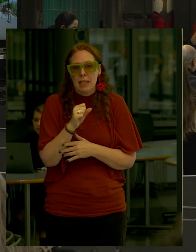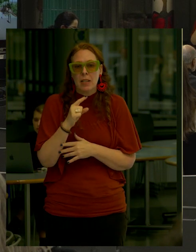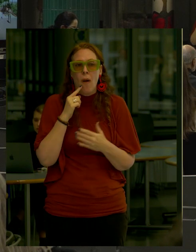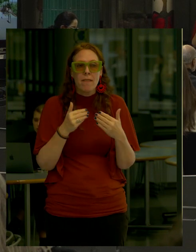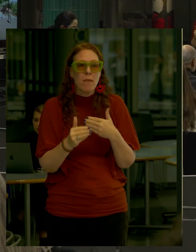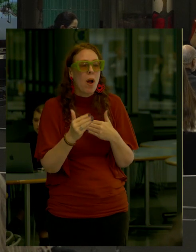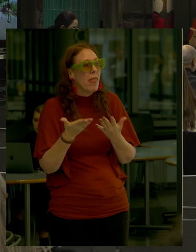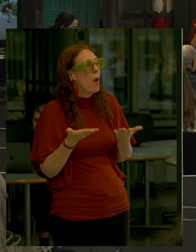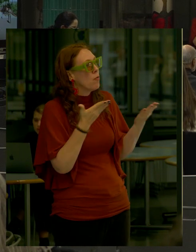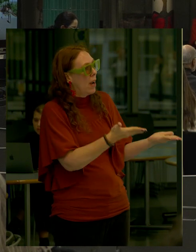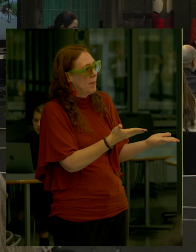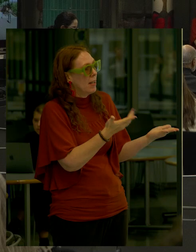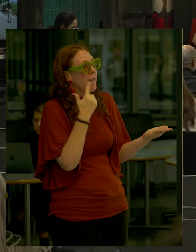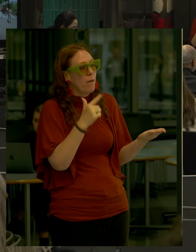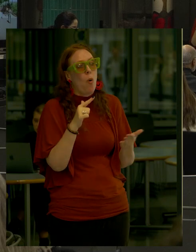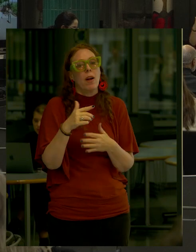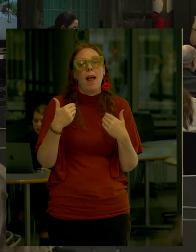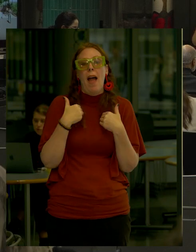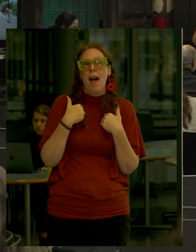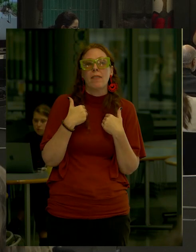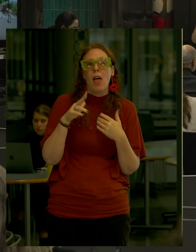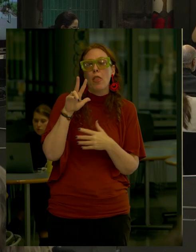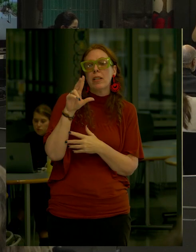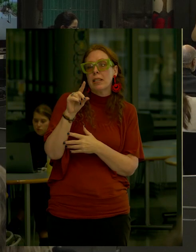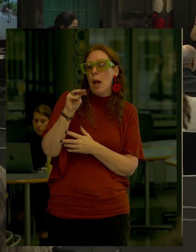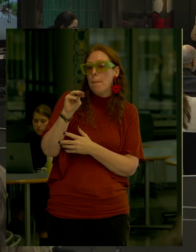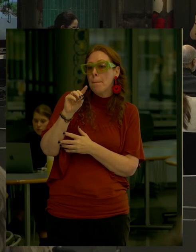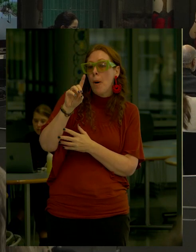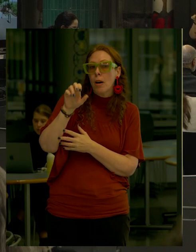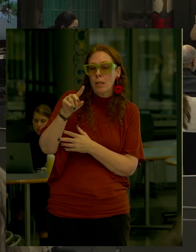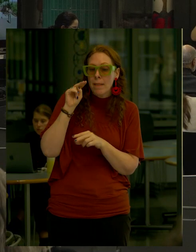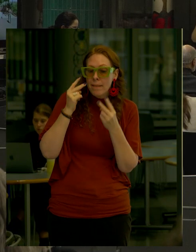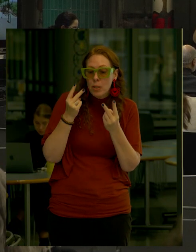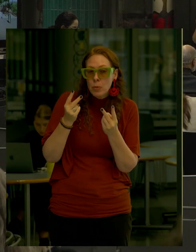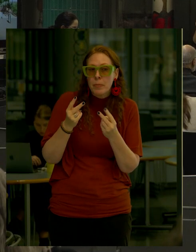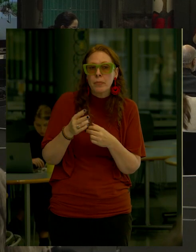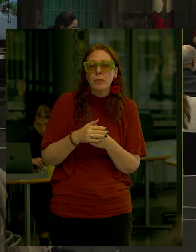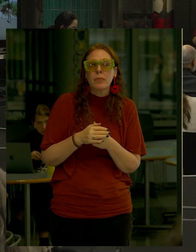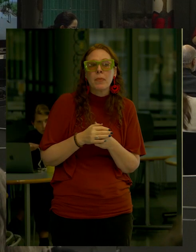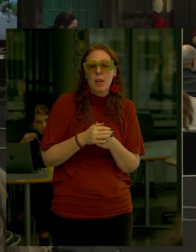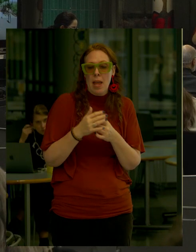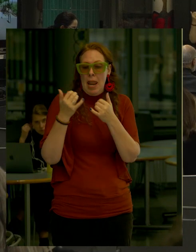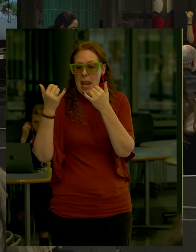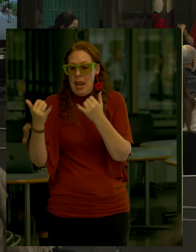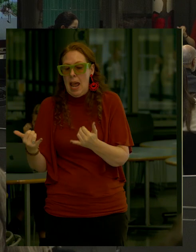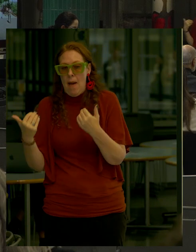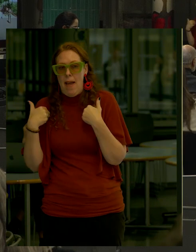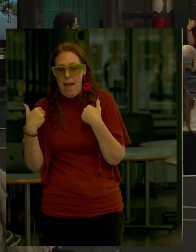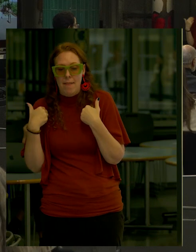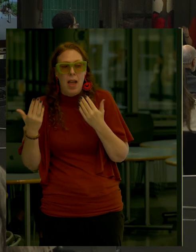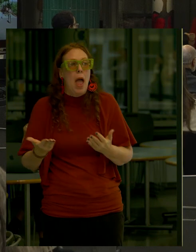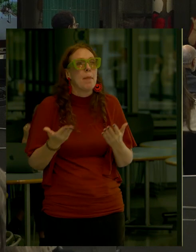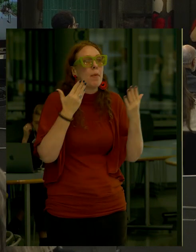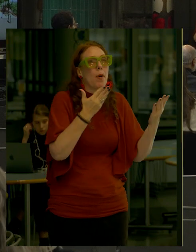forward So I just want make that recommendation And I thank you And I would also, one other thing is when you do existing versus proposed And I know we spoke